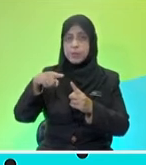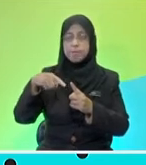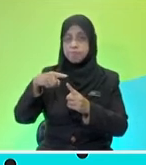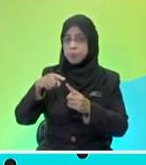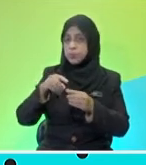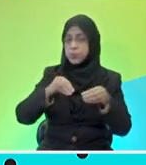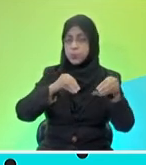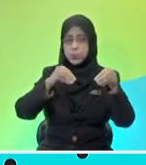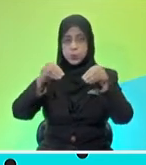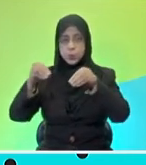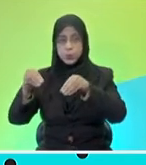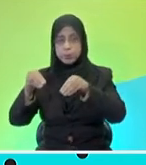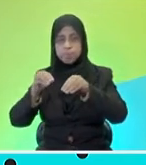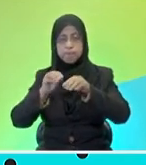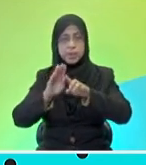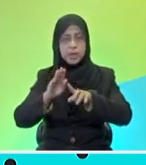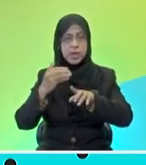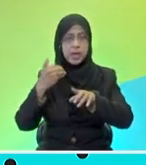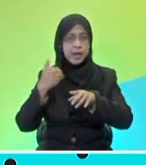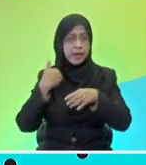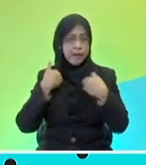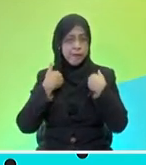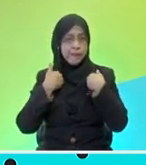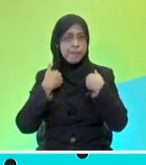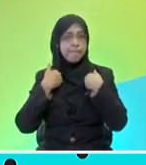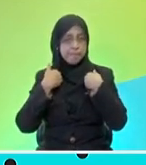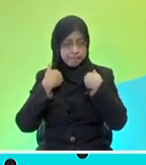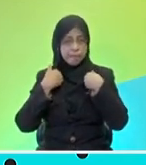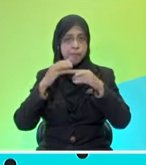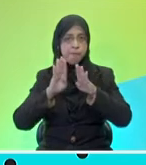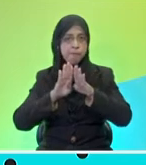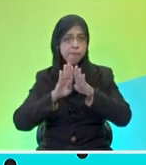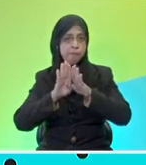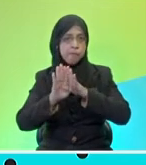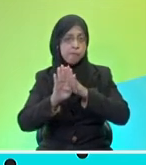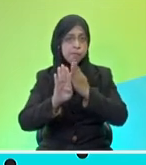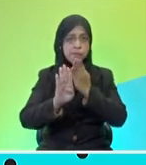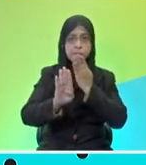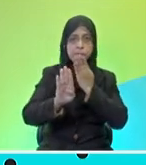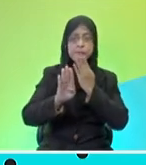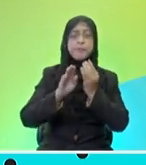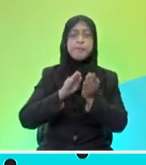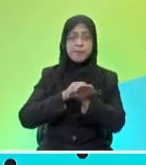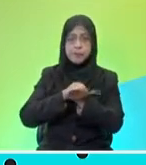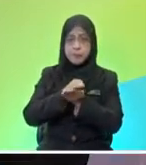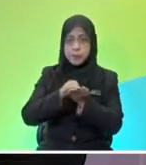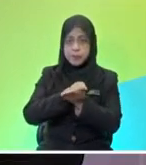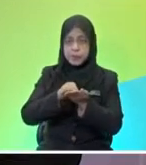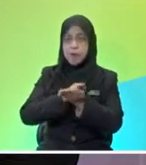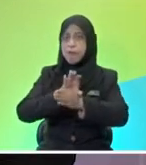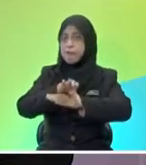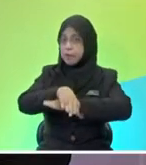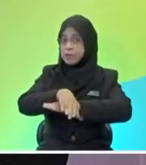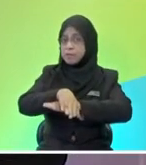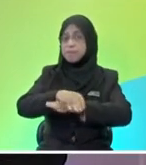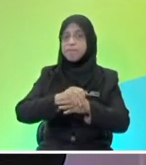moving forward, there's actually another force moving backwards, which is also known as the frictional force. And that is the